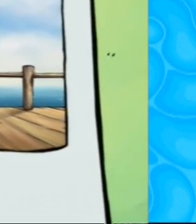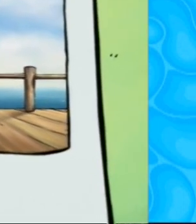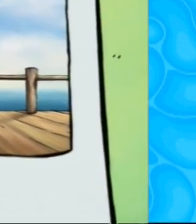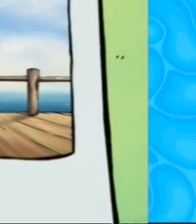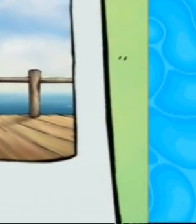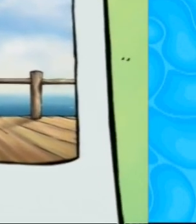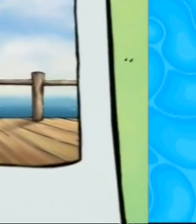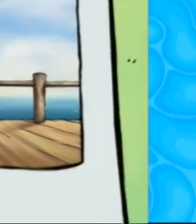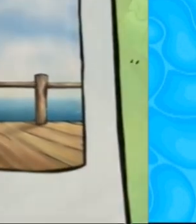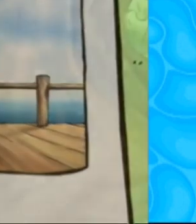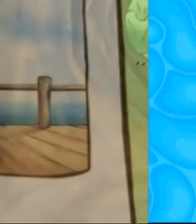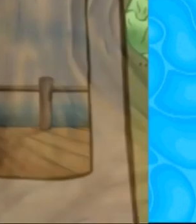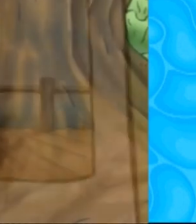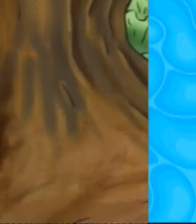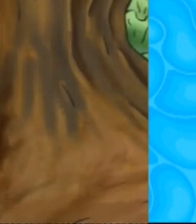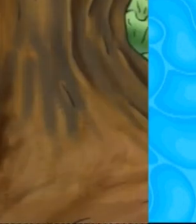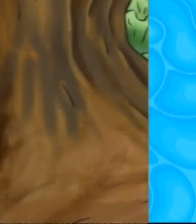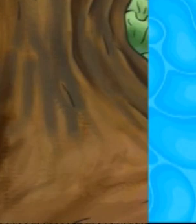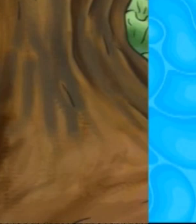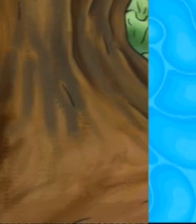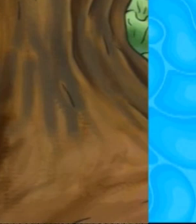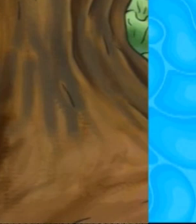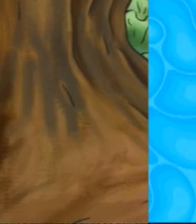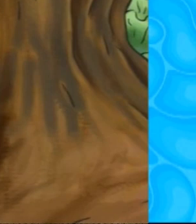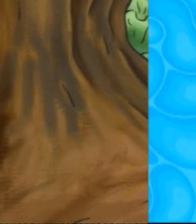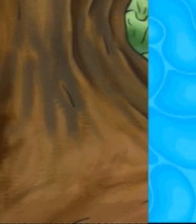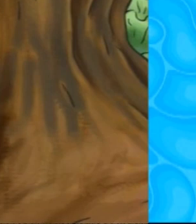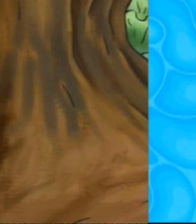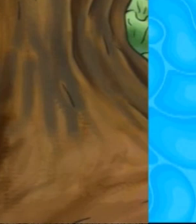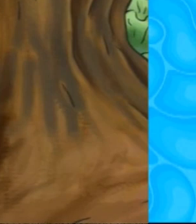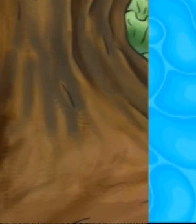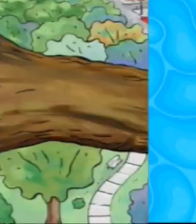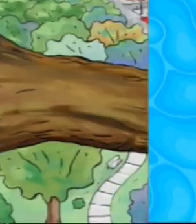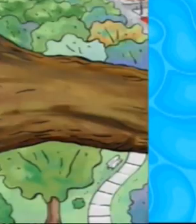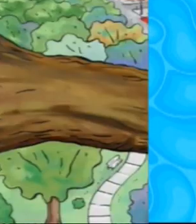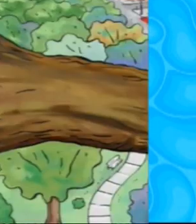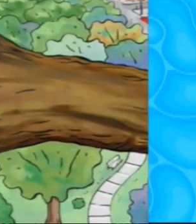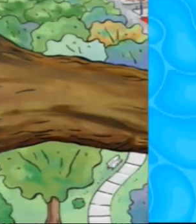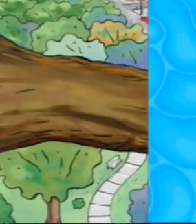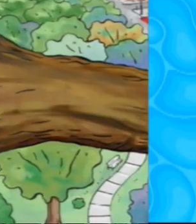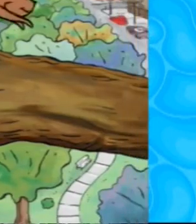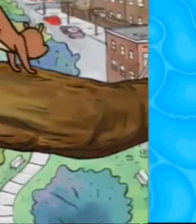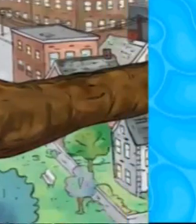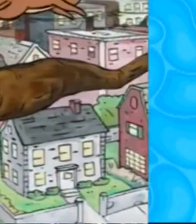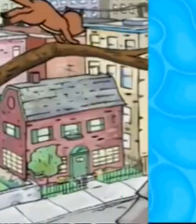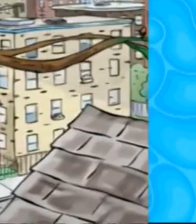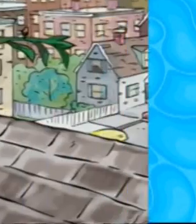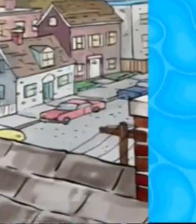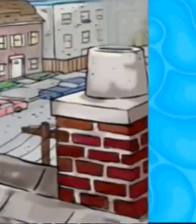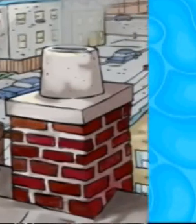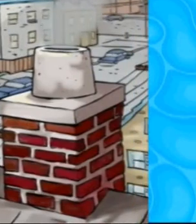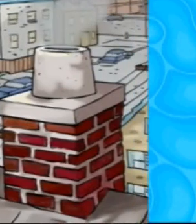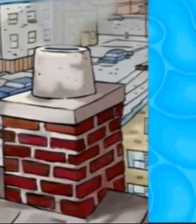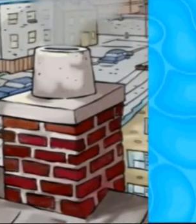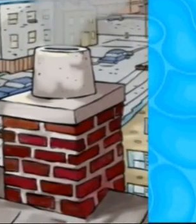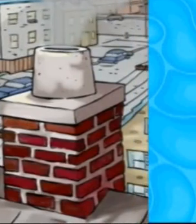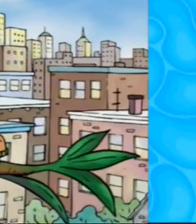Clifford.